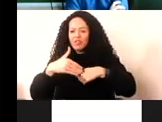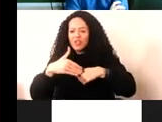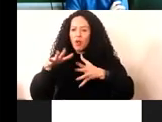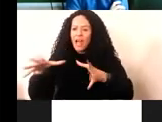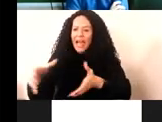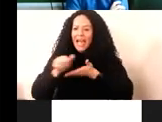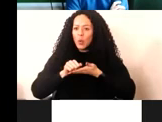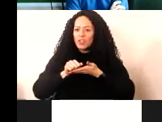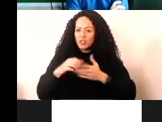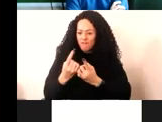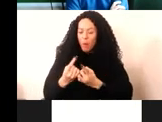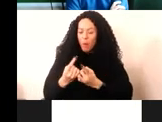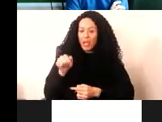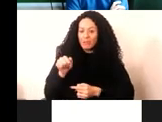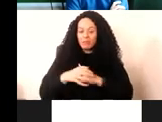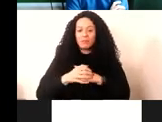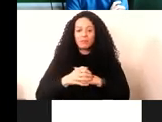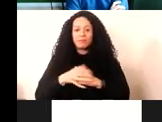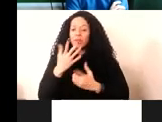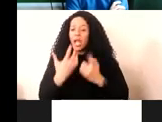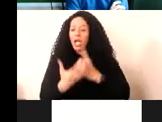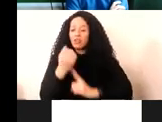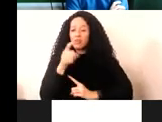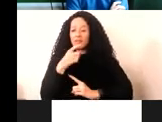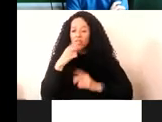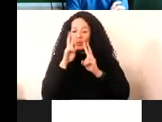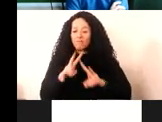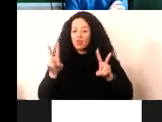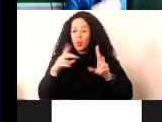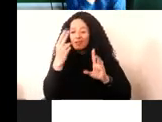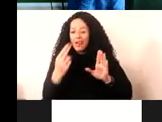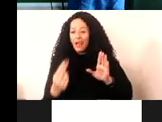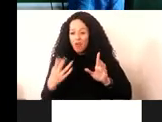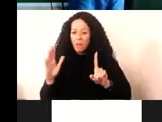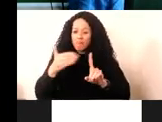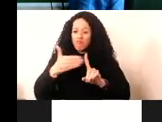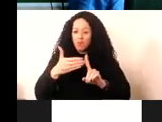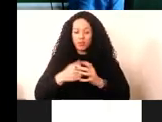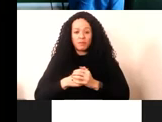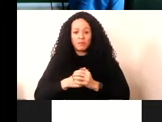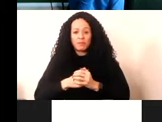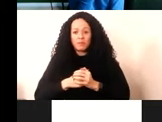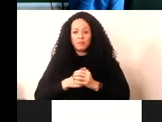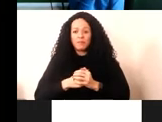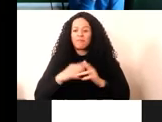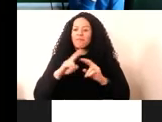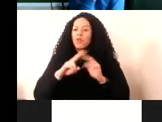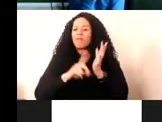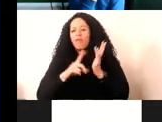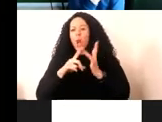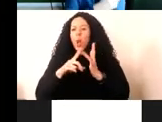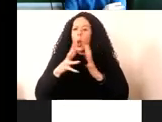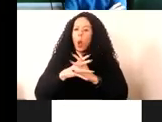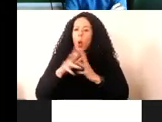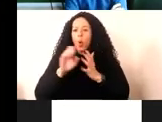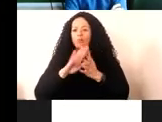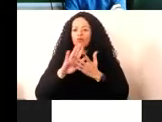So to achieve this, we used a visual diagramming approach based on the well known flow chart notation. So that